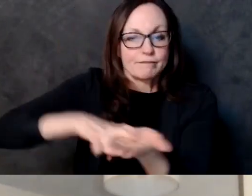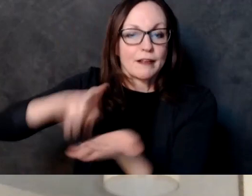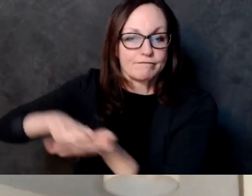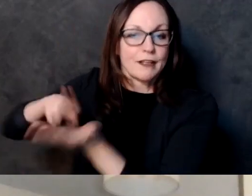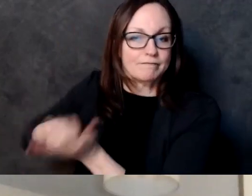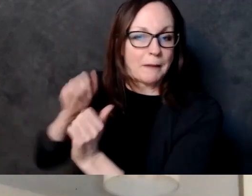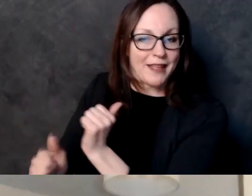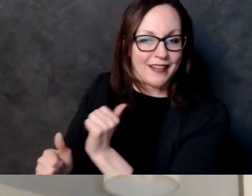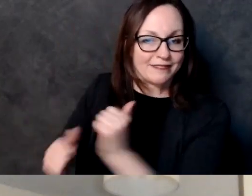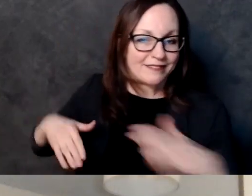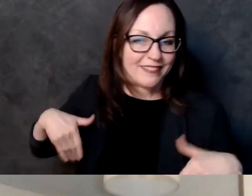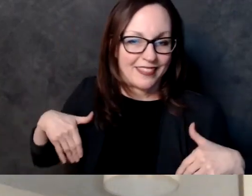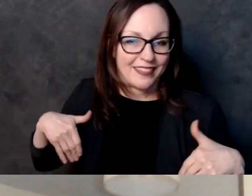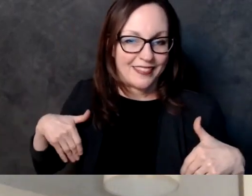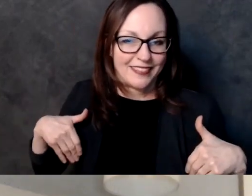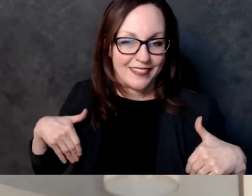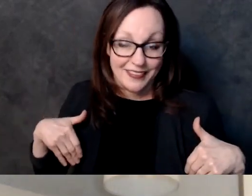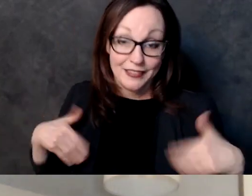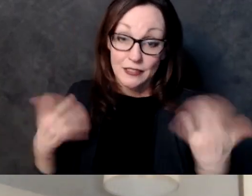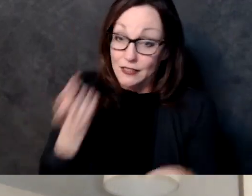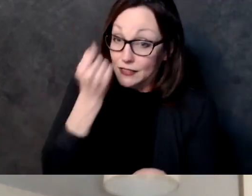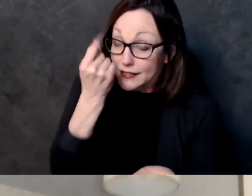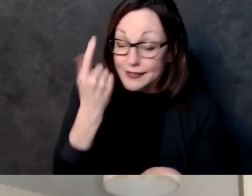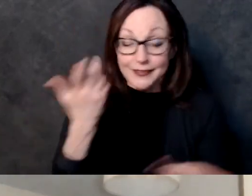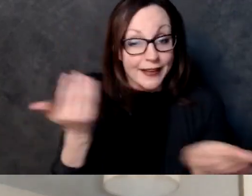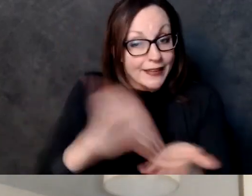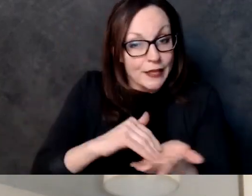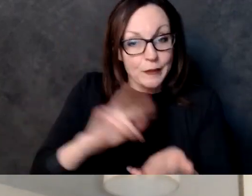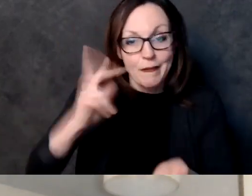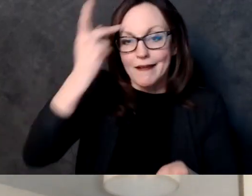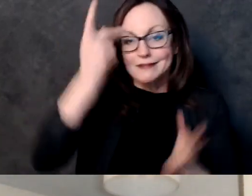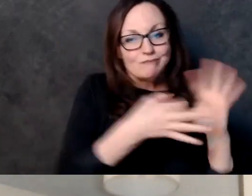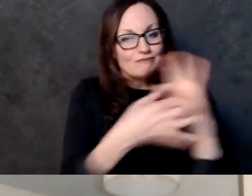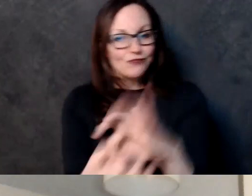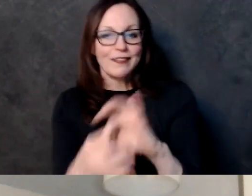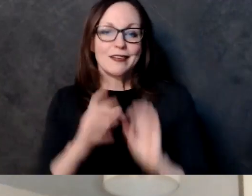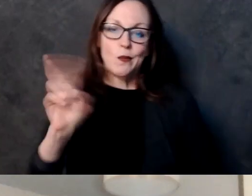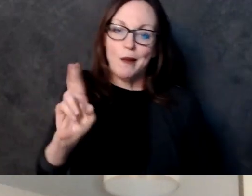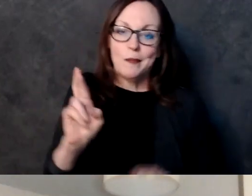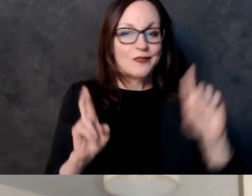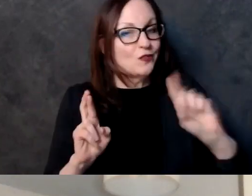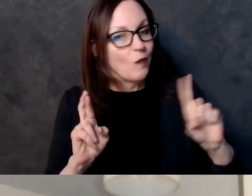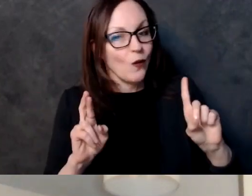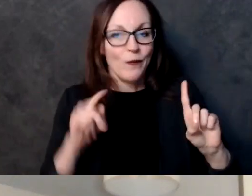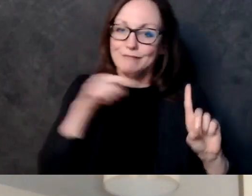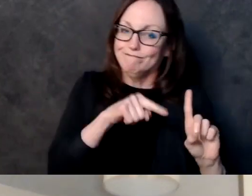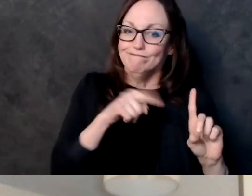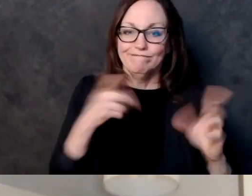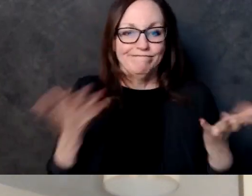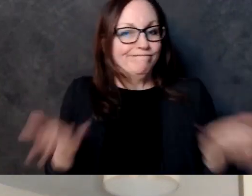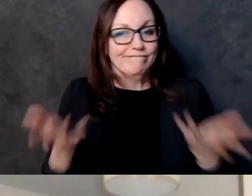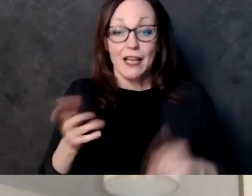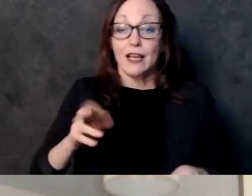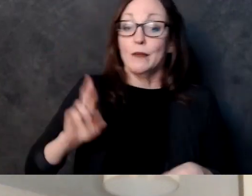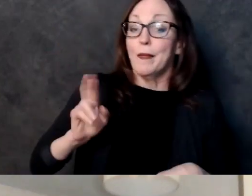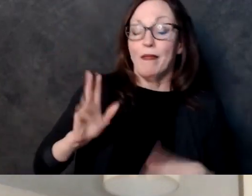have a structural one billion dollar surplus um based and that's basically saying that the projections if everything